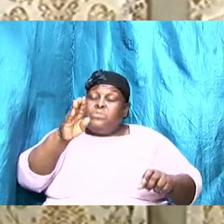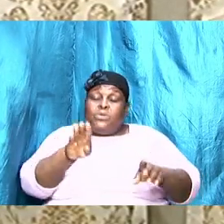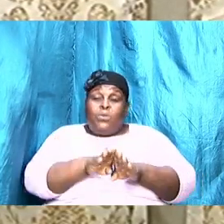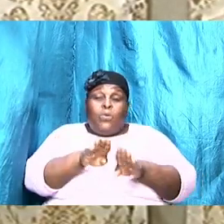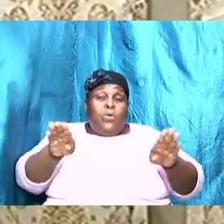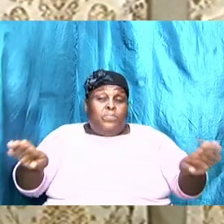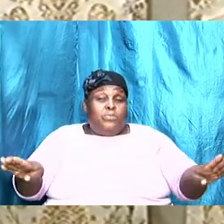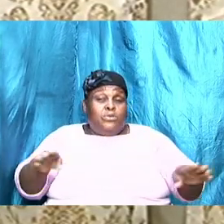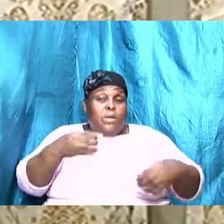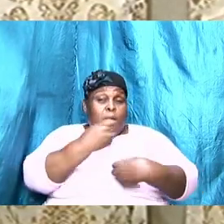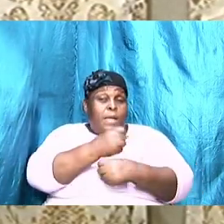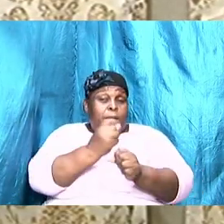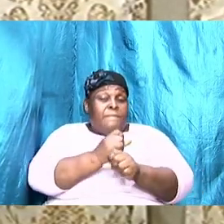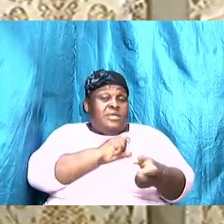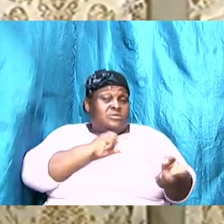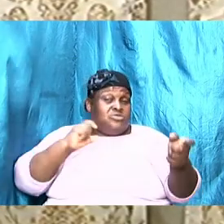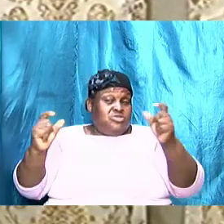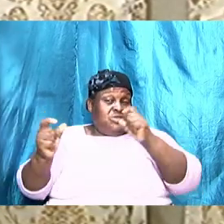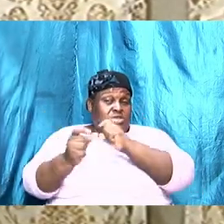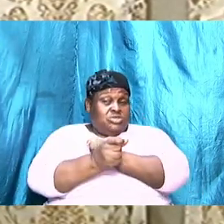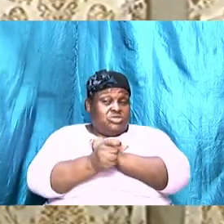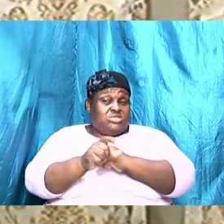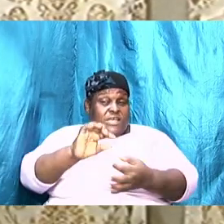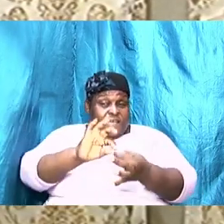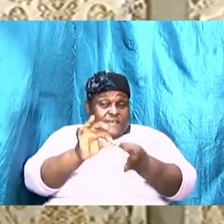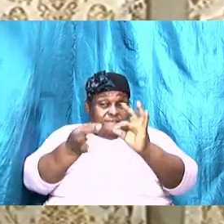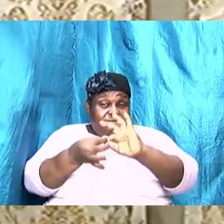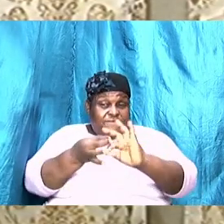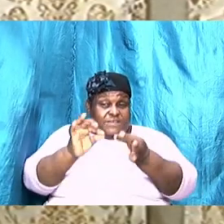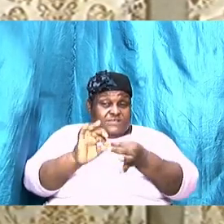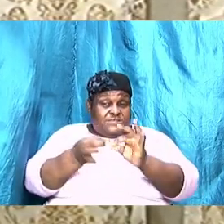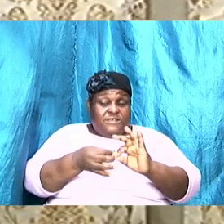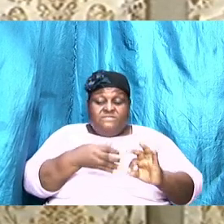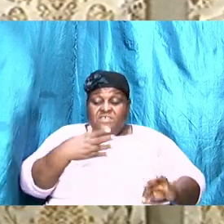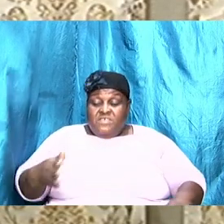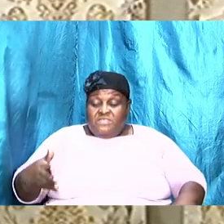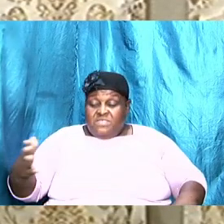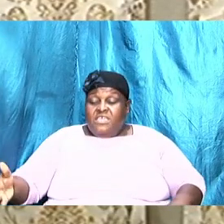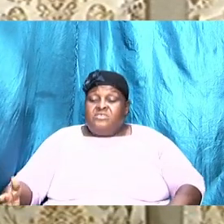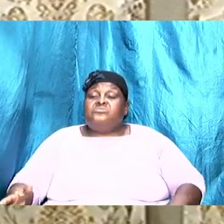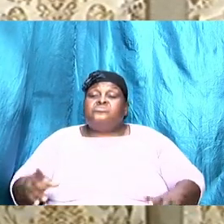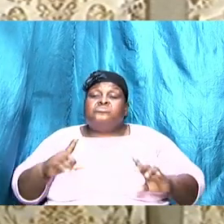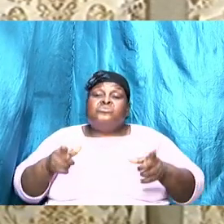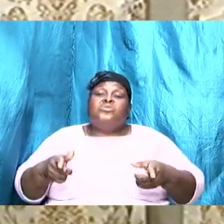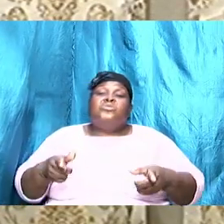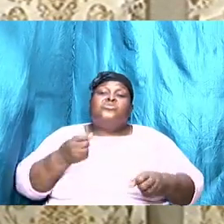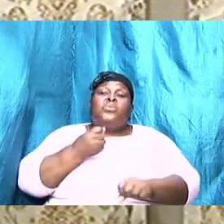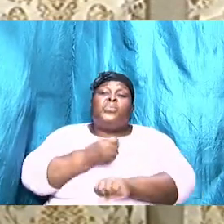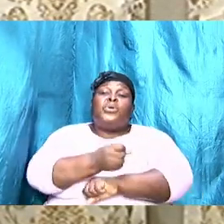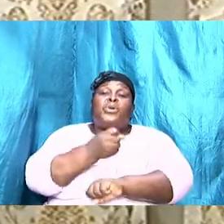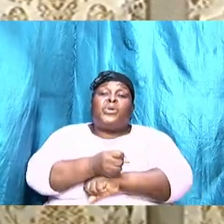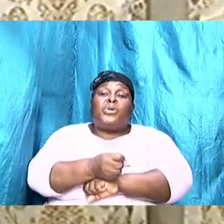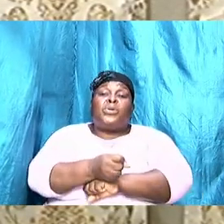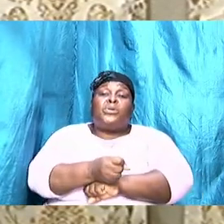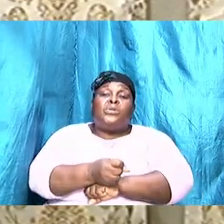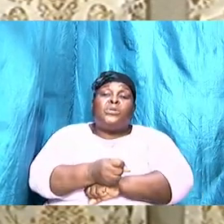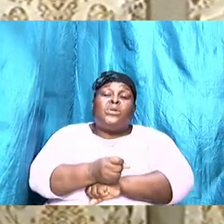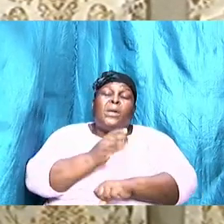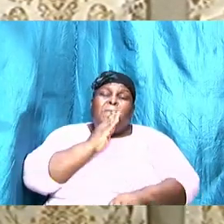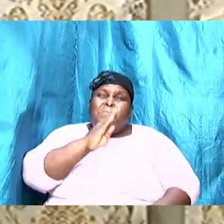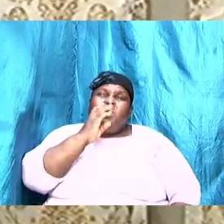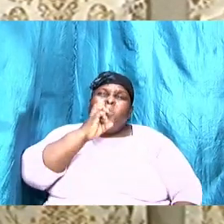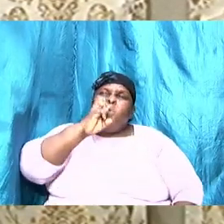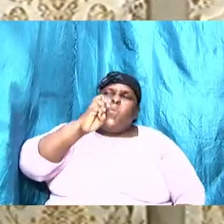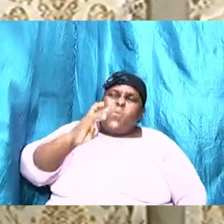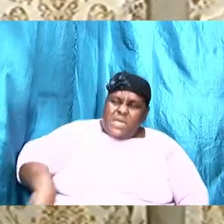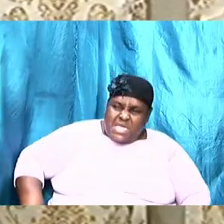make changes and adjustments if the thing is going to work. It would be wicked of